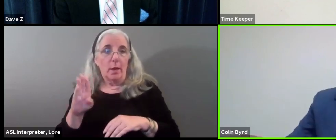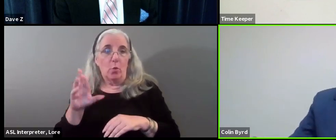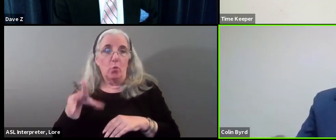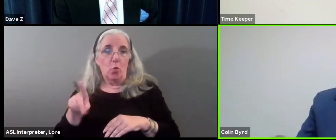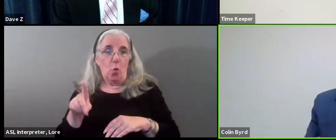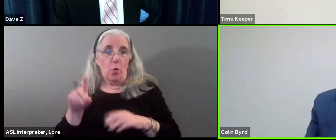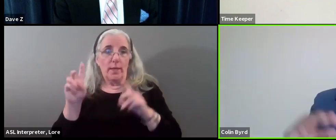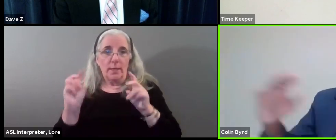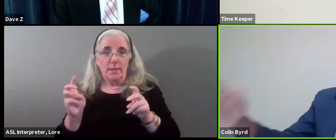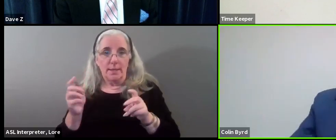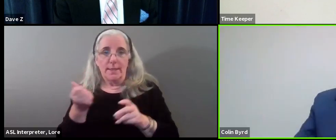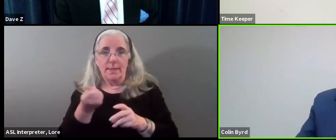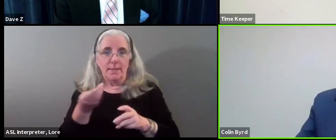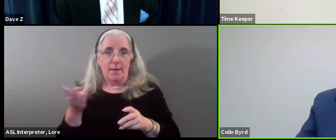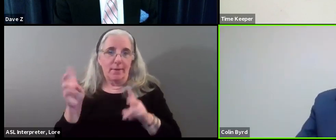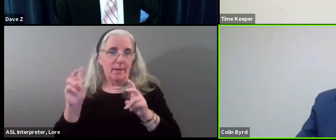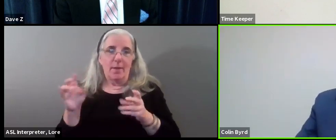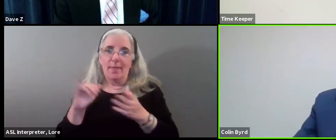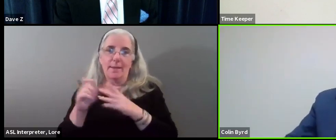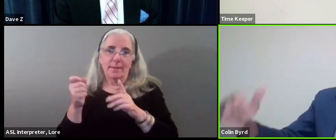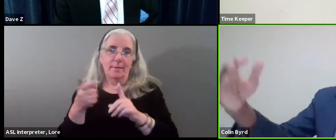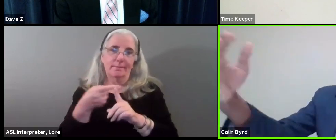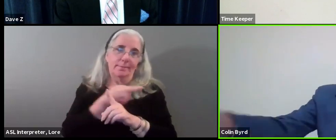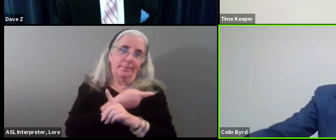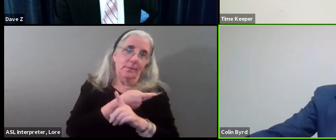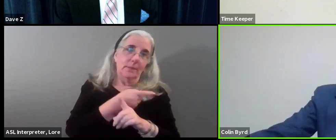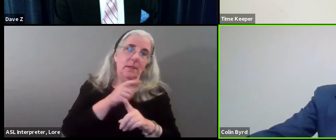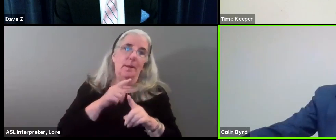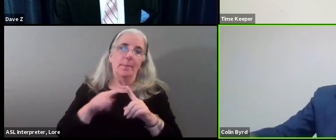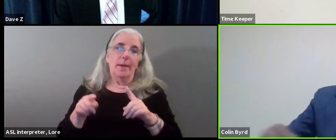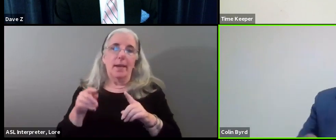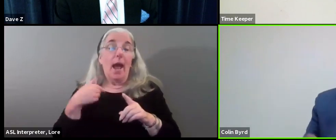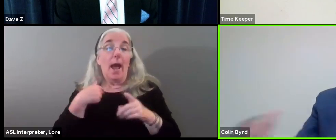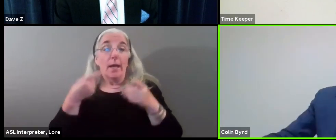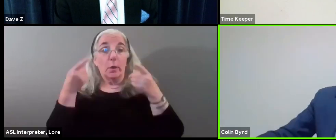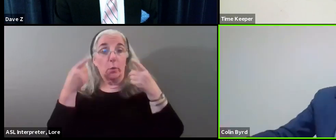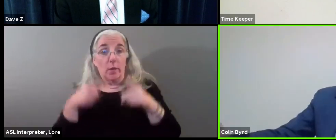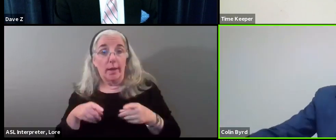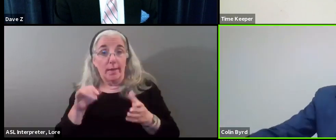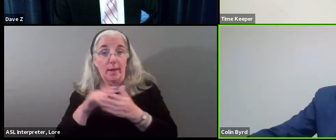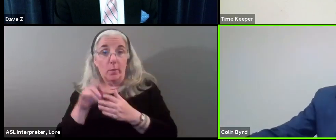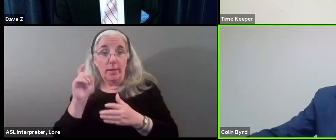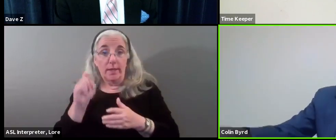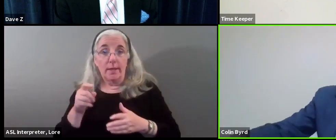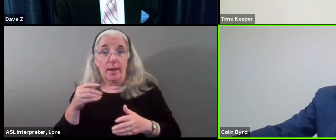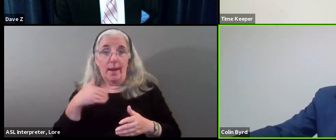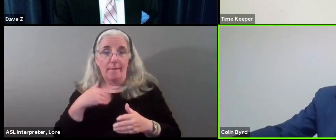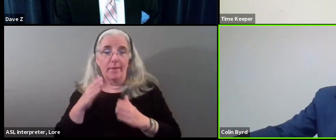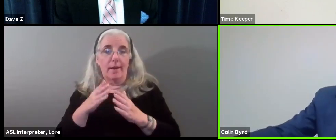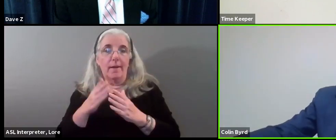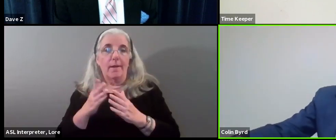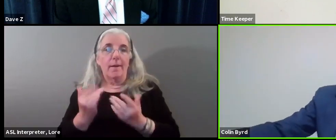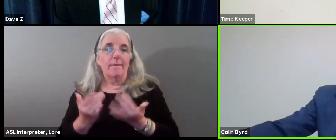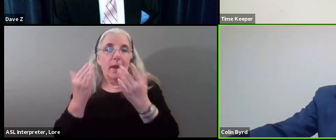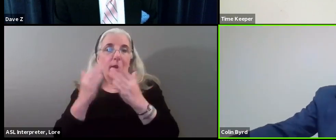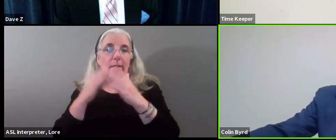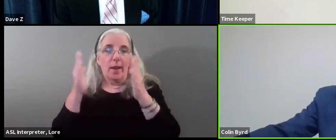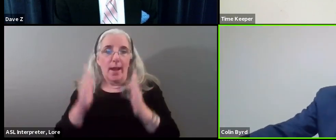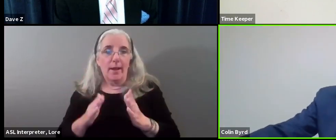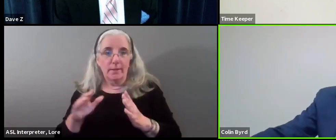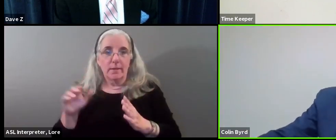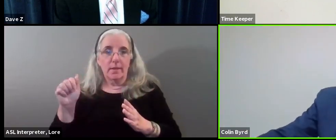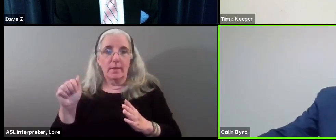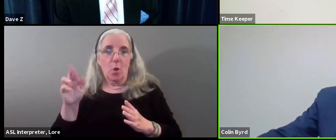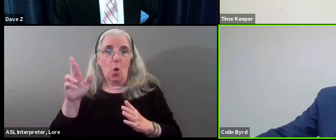several issues on that road, and I don't need to get into all of them right here. I agree that, you know, we need to have that firehouse. We need to get the armory for the